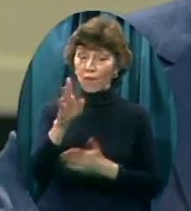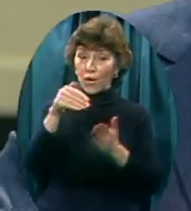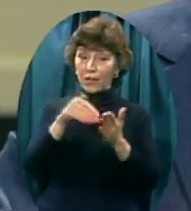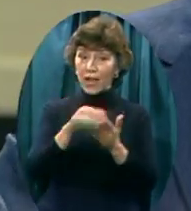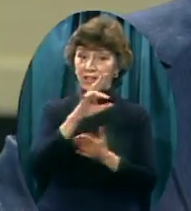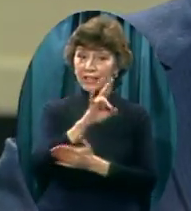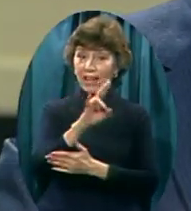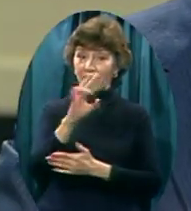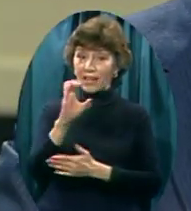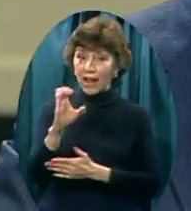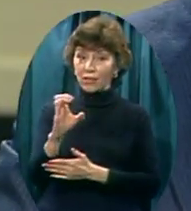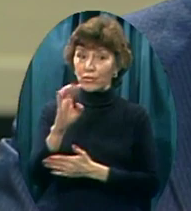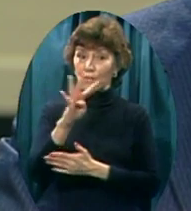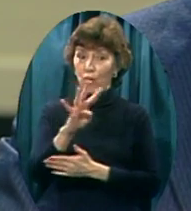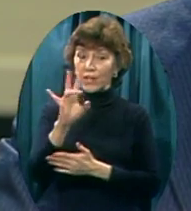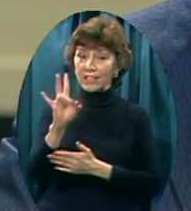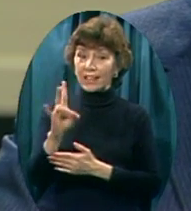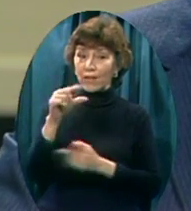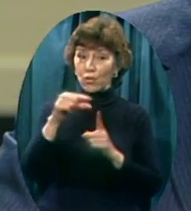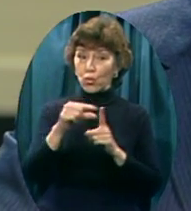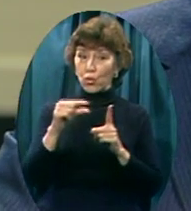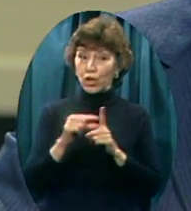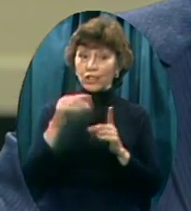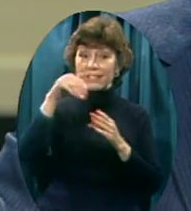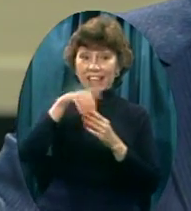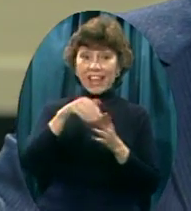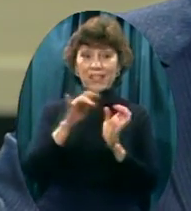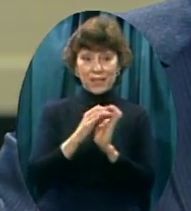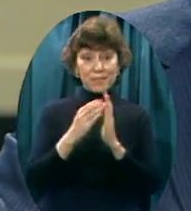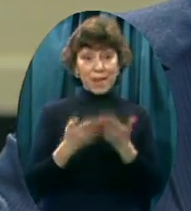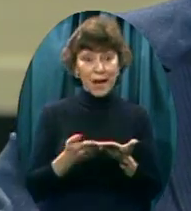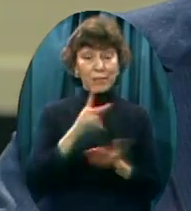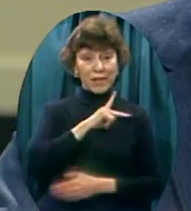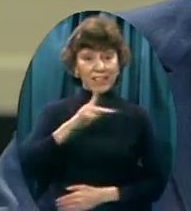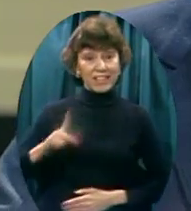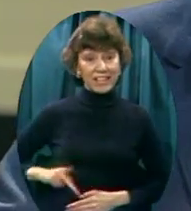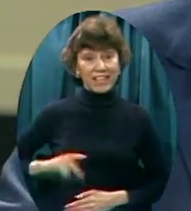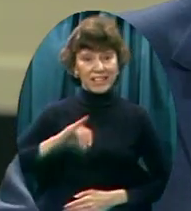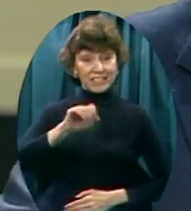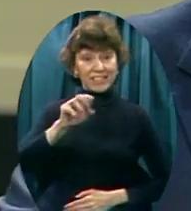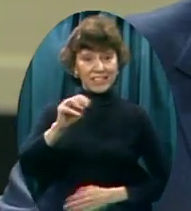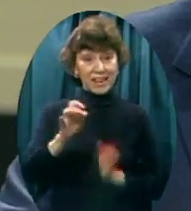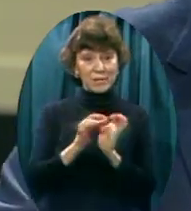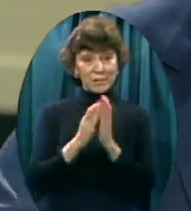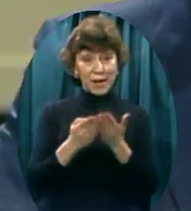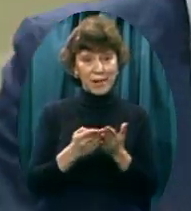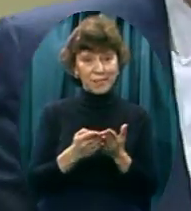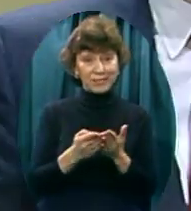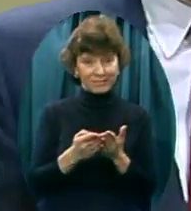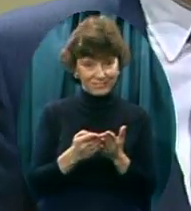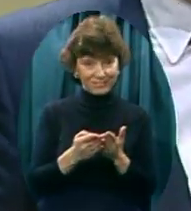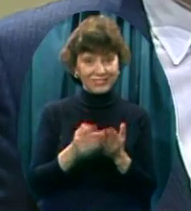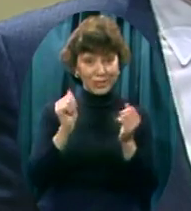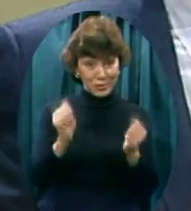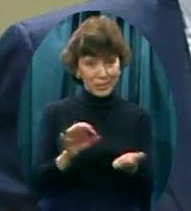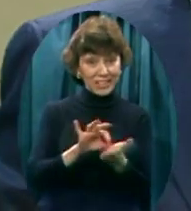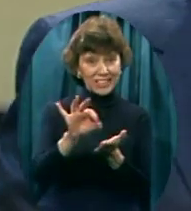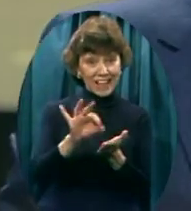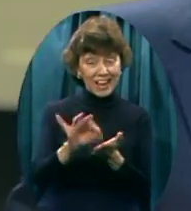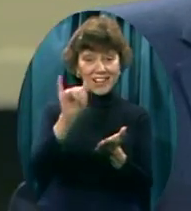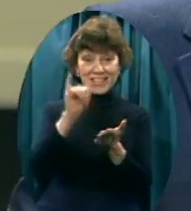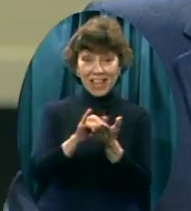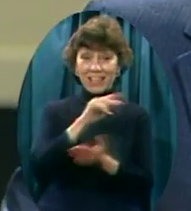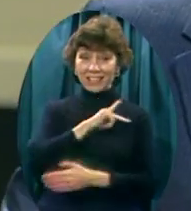774,747 words In the Bible If you don't believe that Just take the time To count them That's the King James